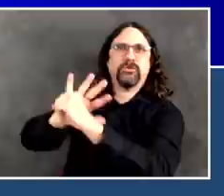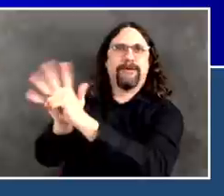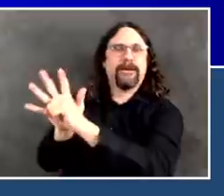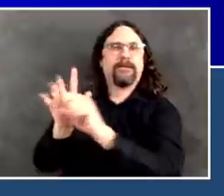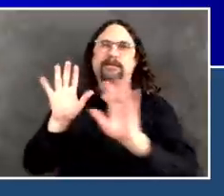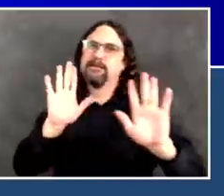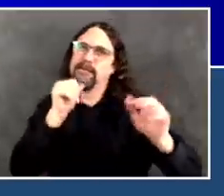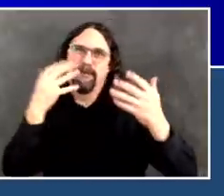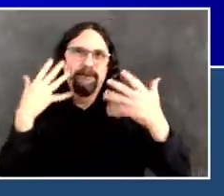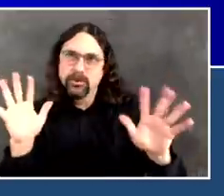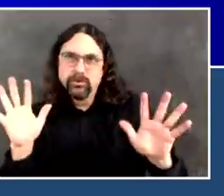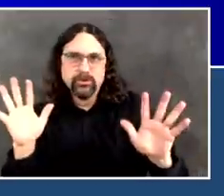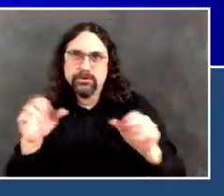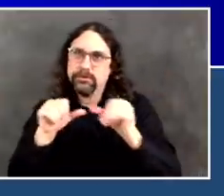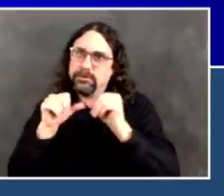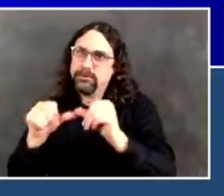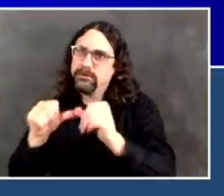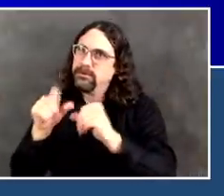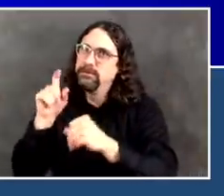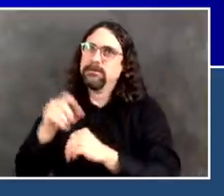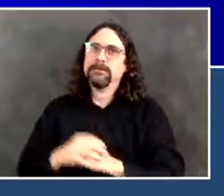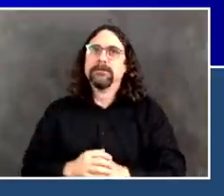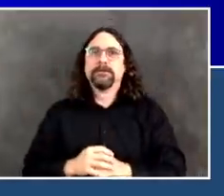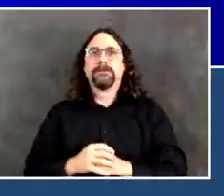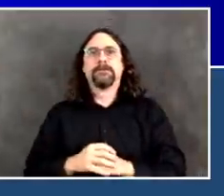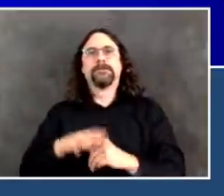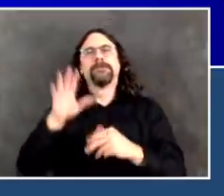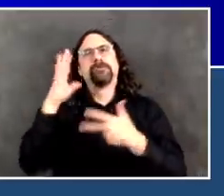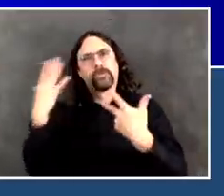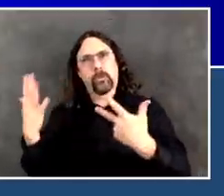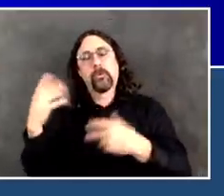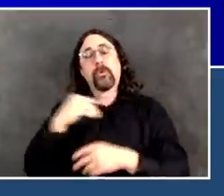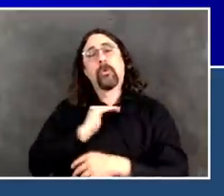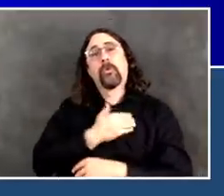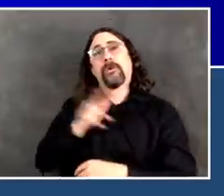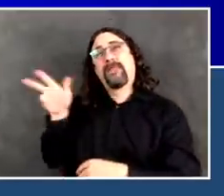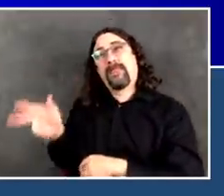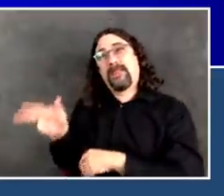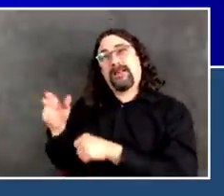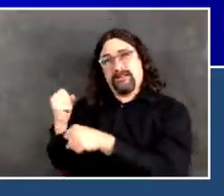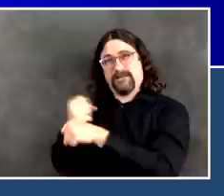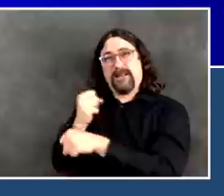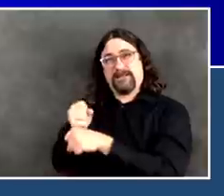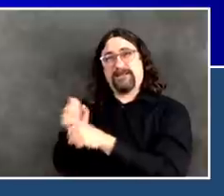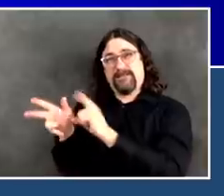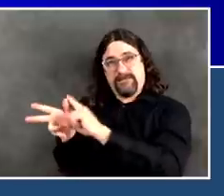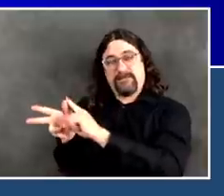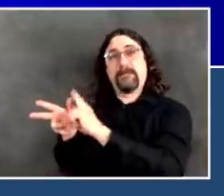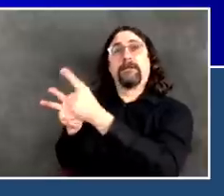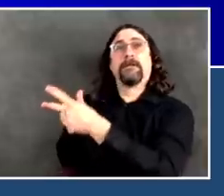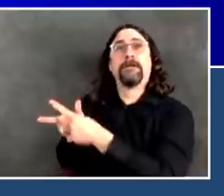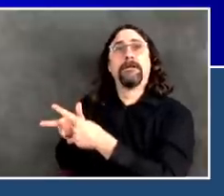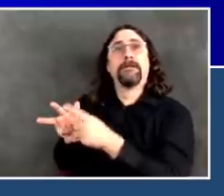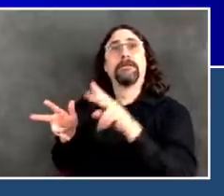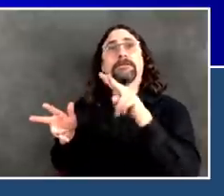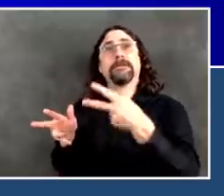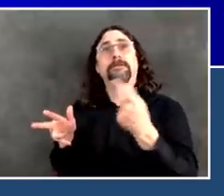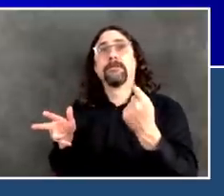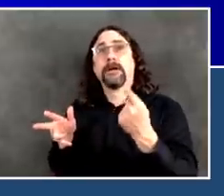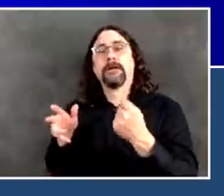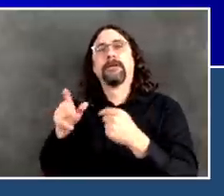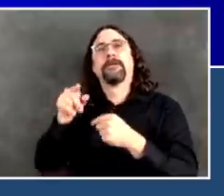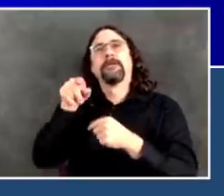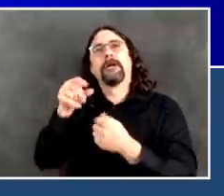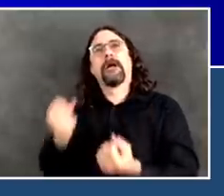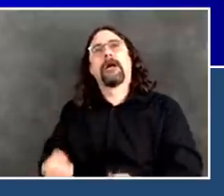ICUs across all of our public hospitals for suspected COVID-19. What does it tell us? Again,